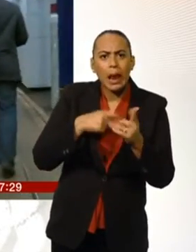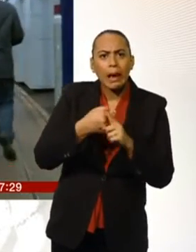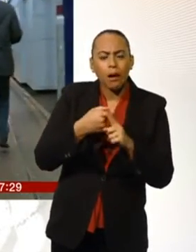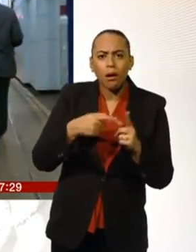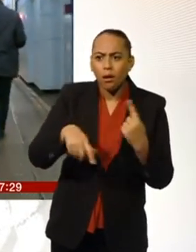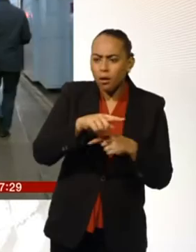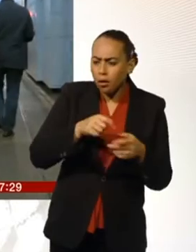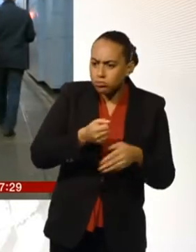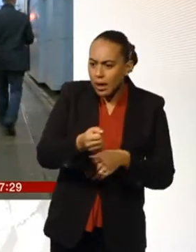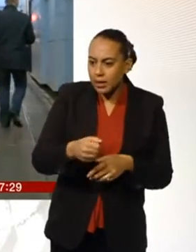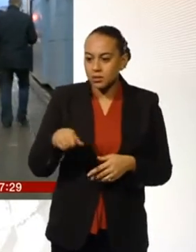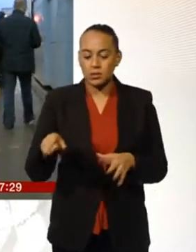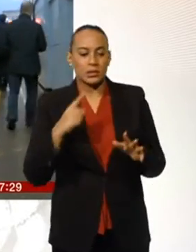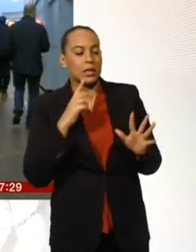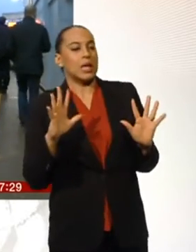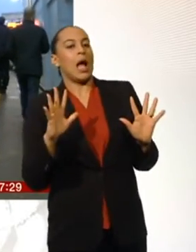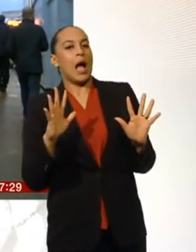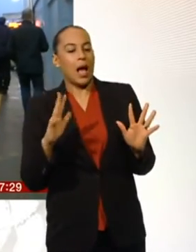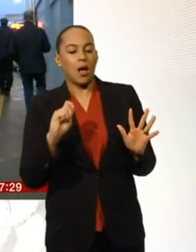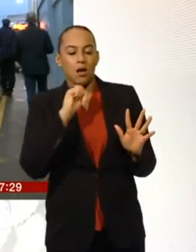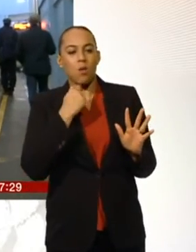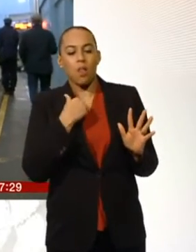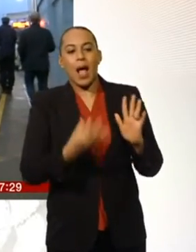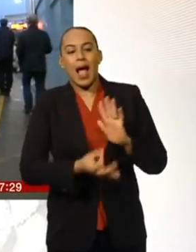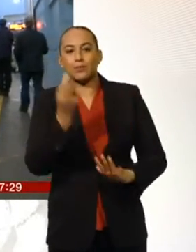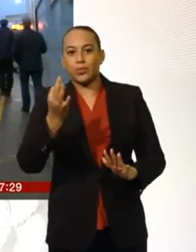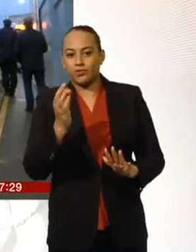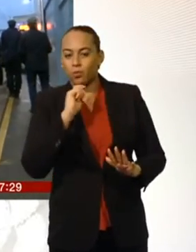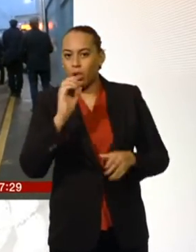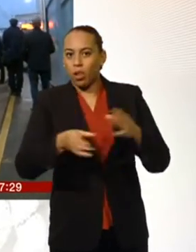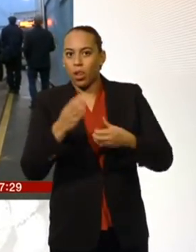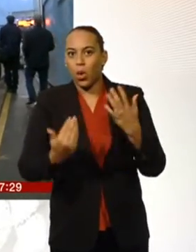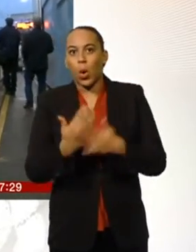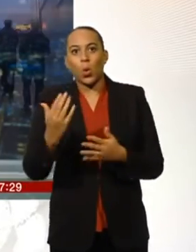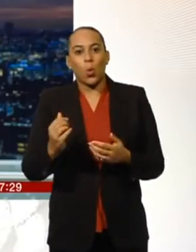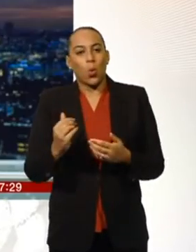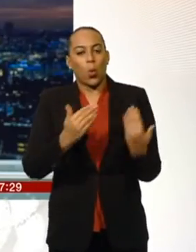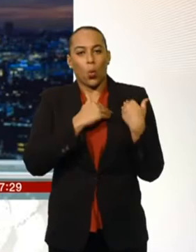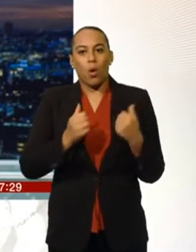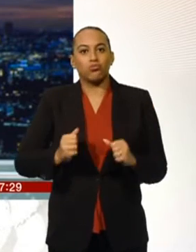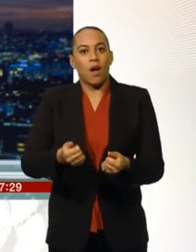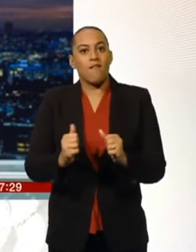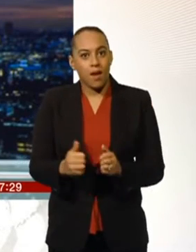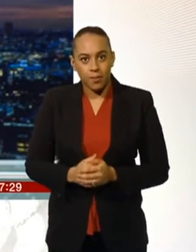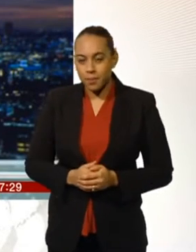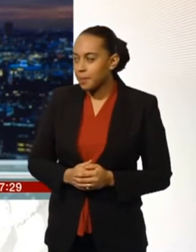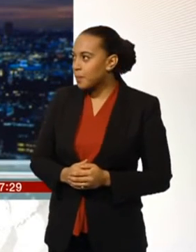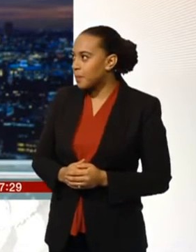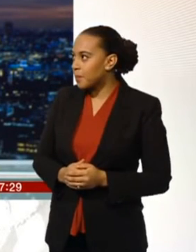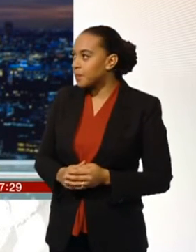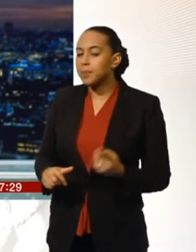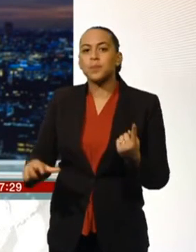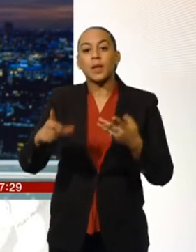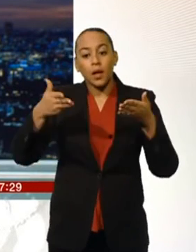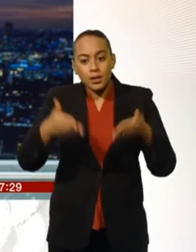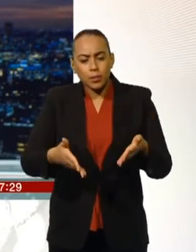Govia Thameslink Railway says it's making improvements and working to recruit new drivers. And a Grade 1 listed cemetery in